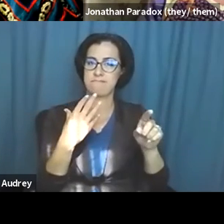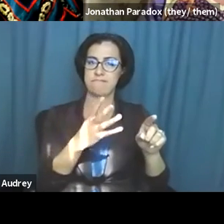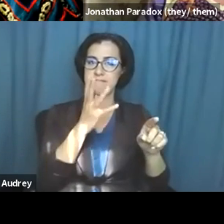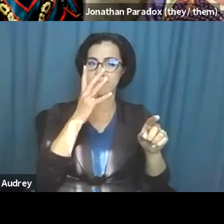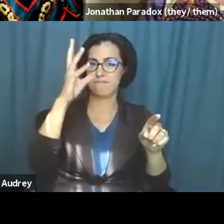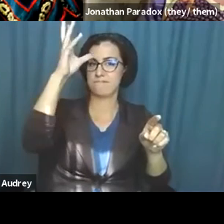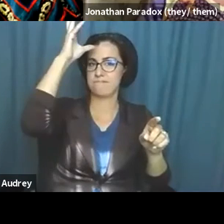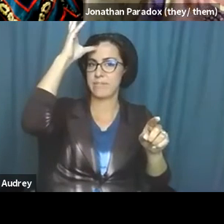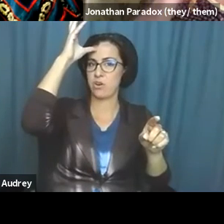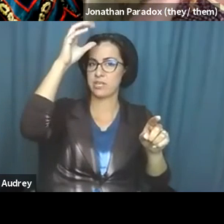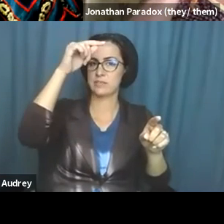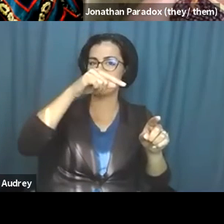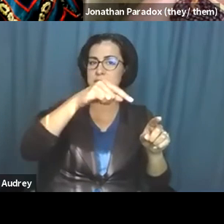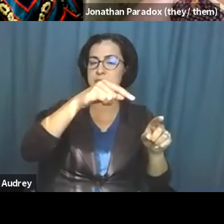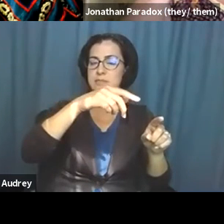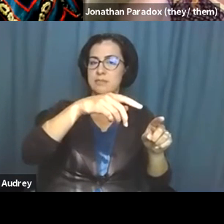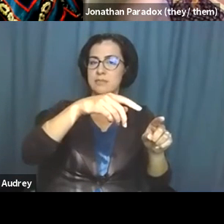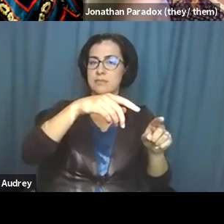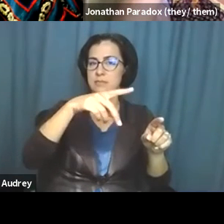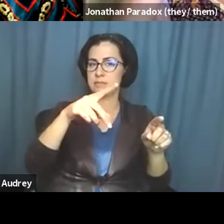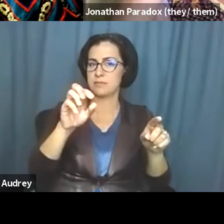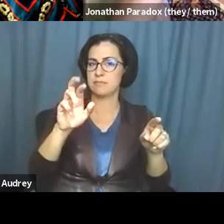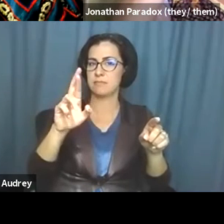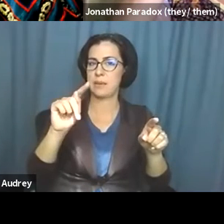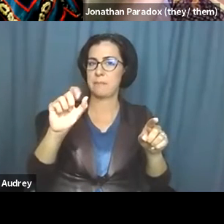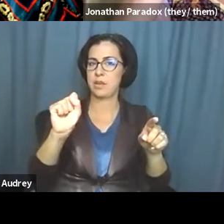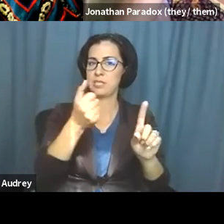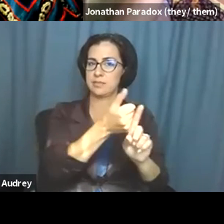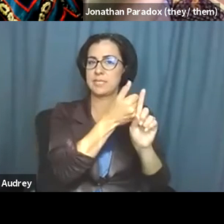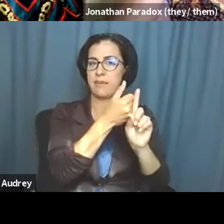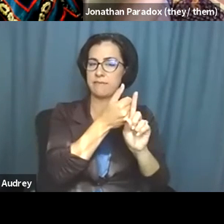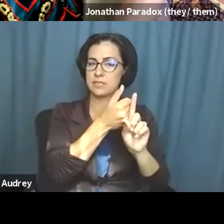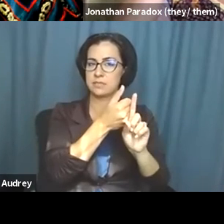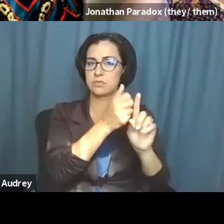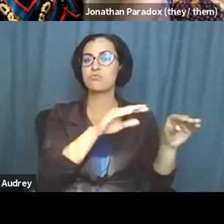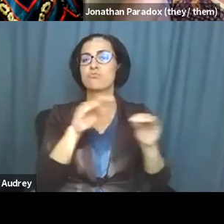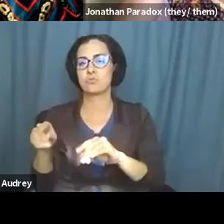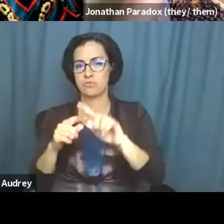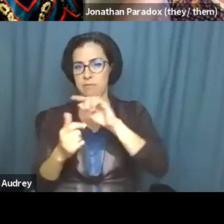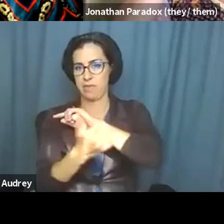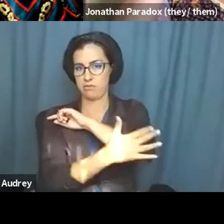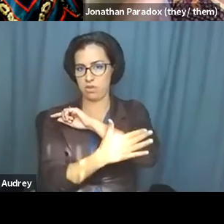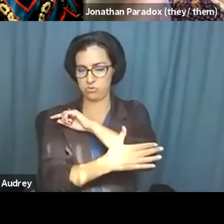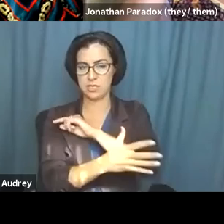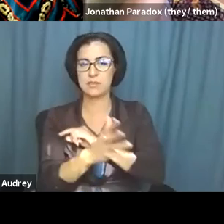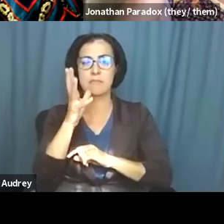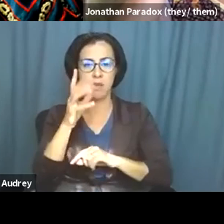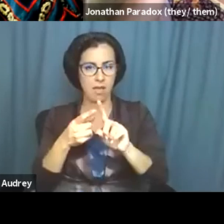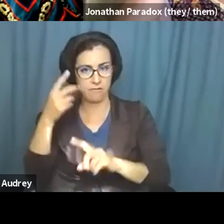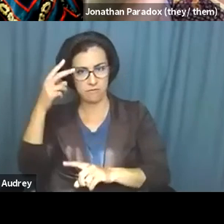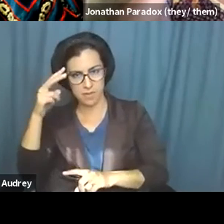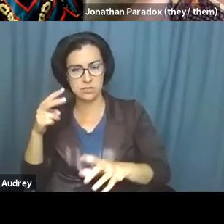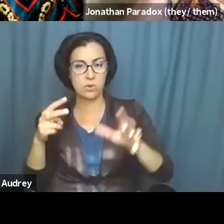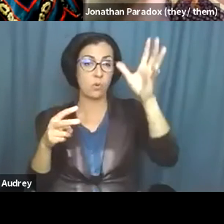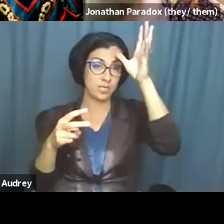being, um, people, immigrants, uh, my mom from Mexico, my dad from